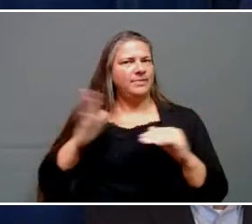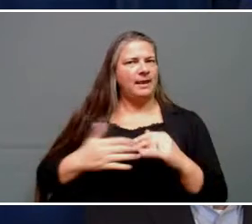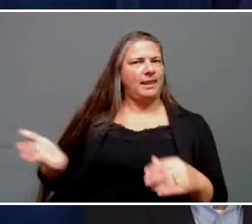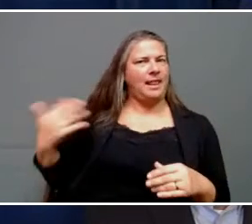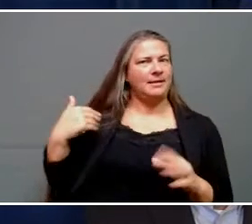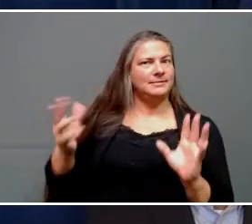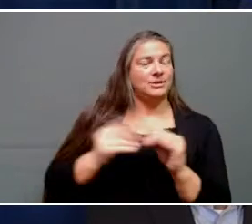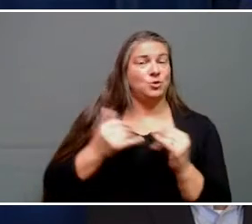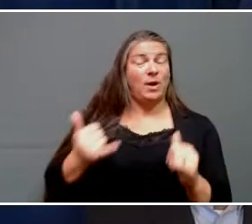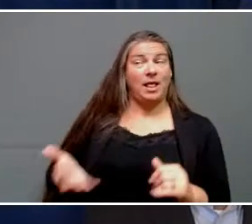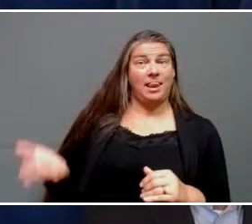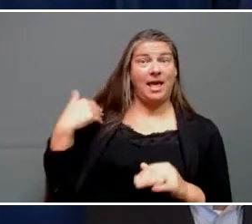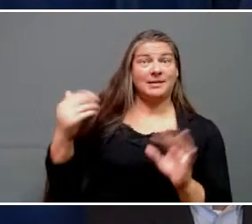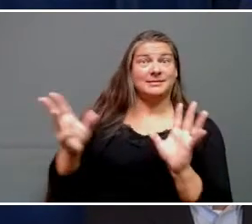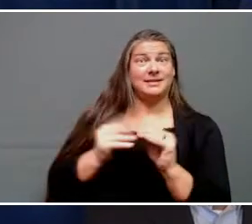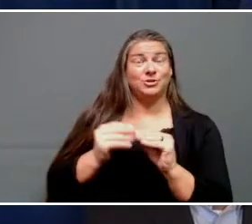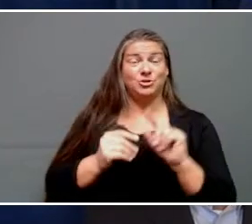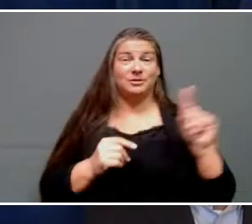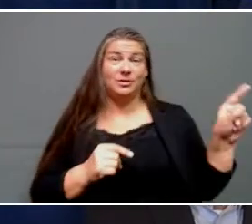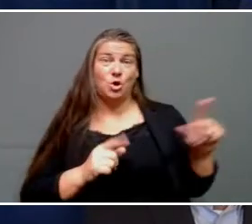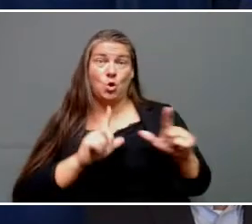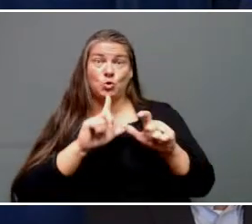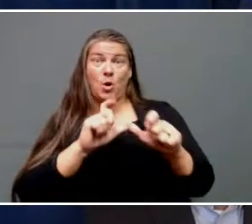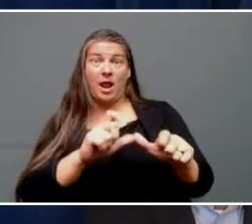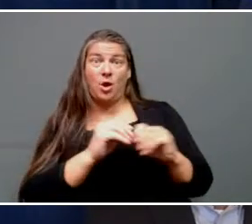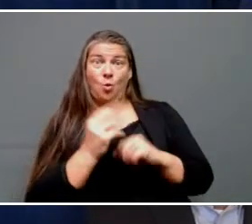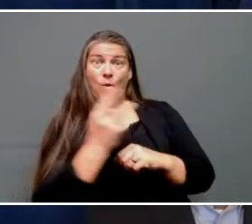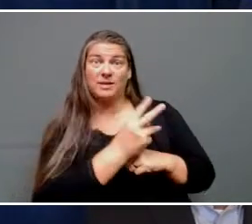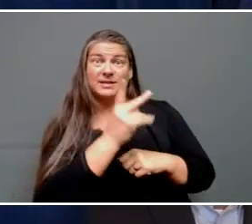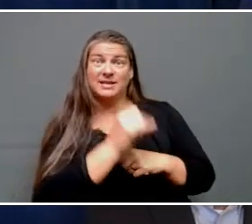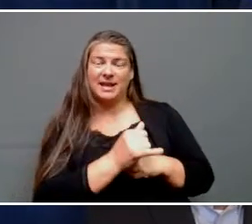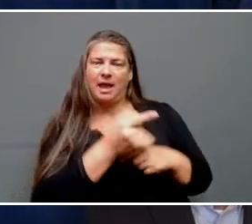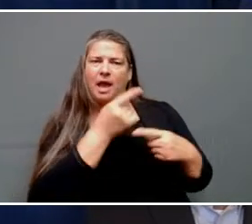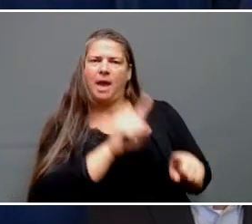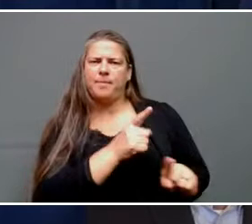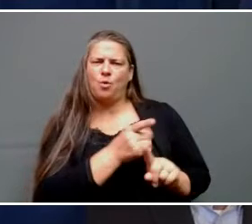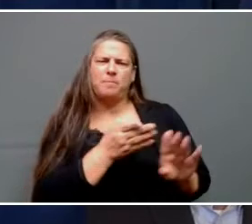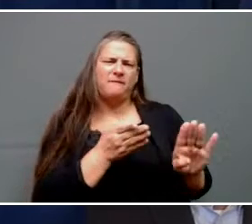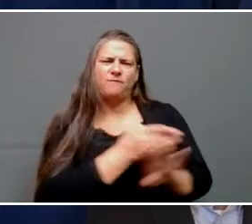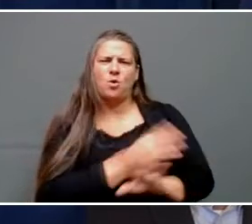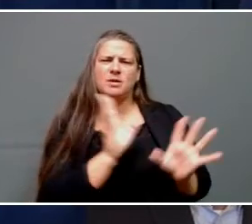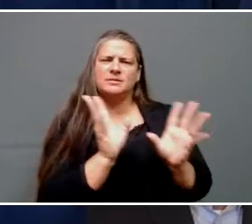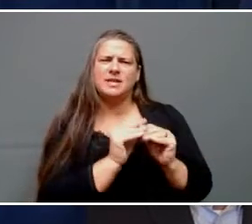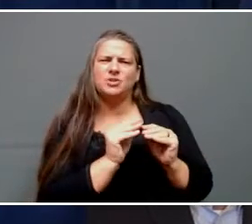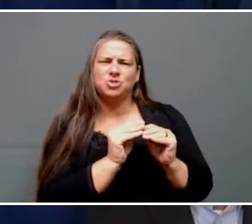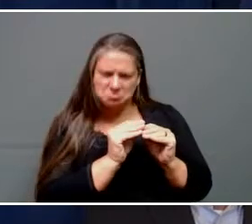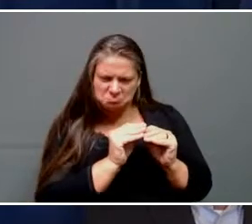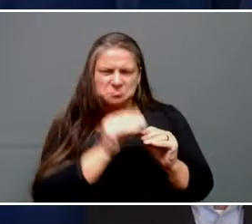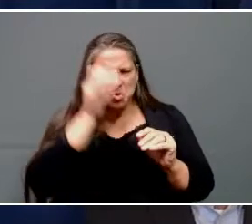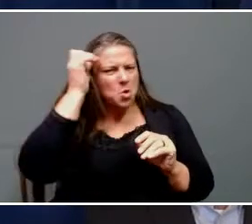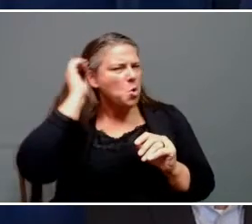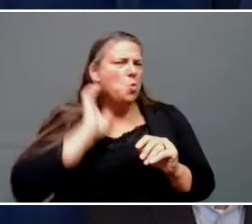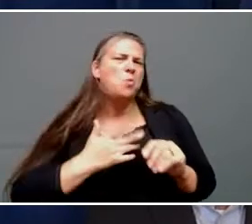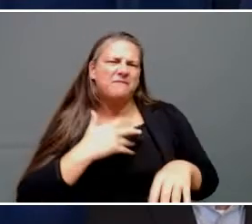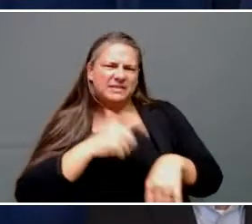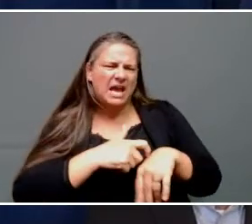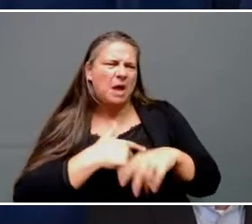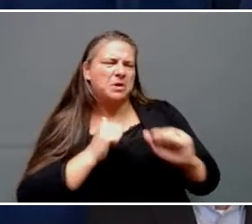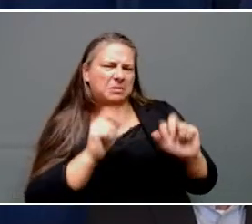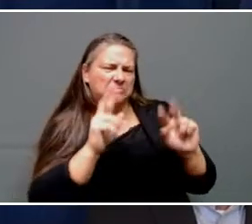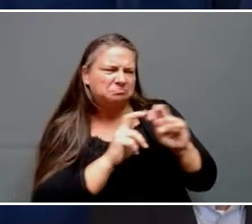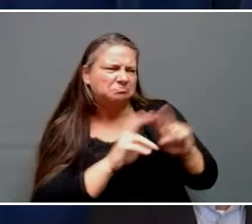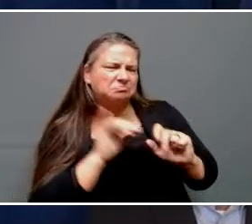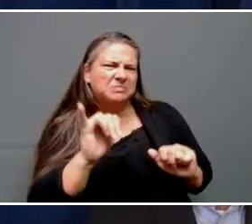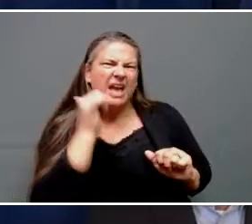tornadoes in western Kentucky occurred right before the session. Therefore, we could assess and get updates almost on a daily basis